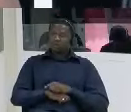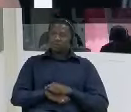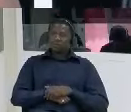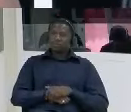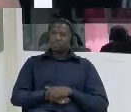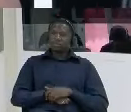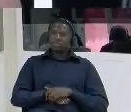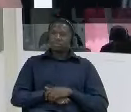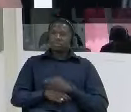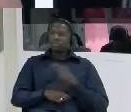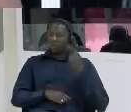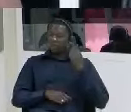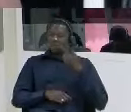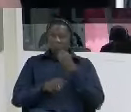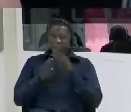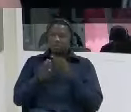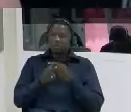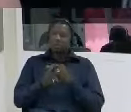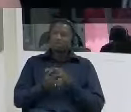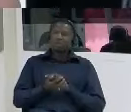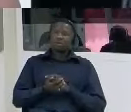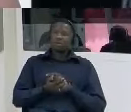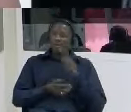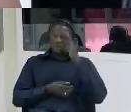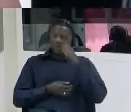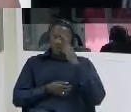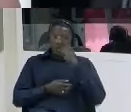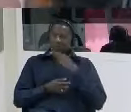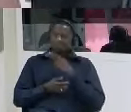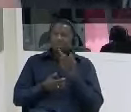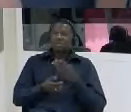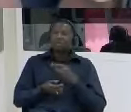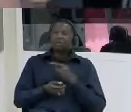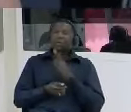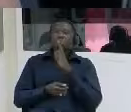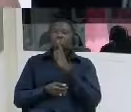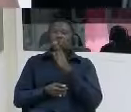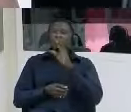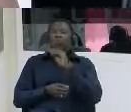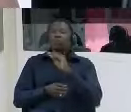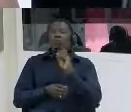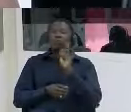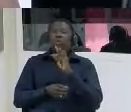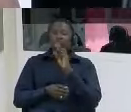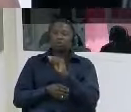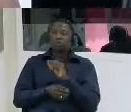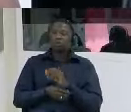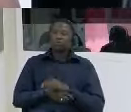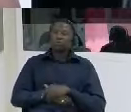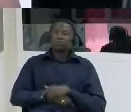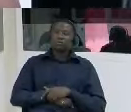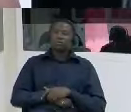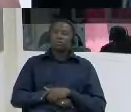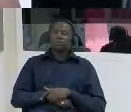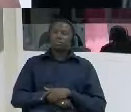explanations um about your actual torture and who did what to you and what they did to you